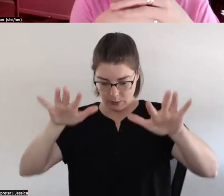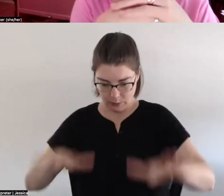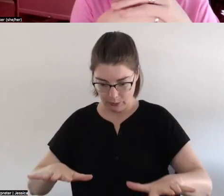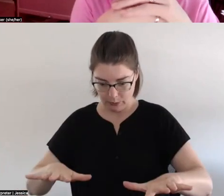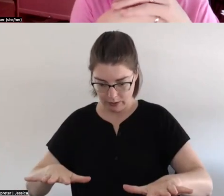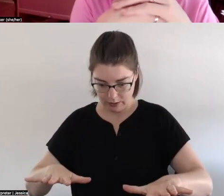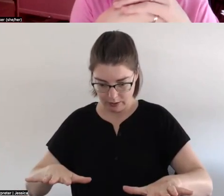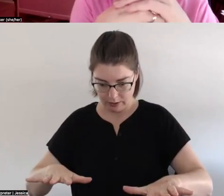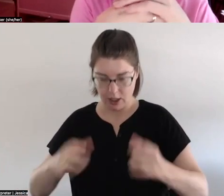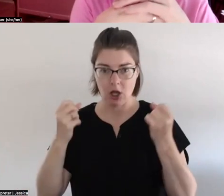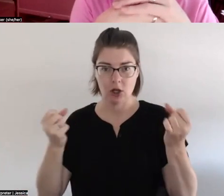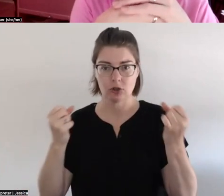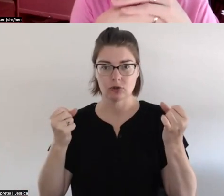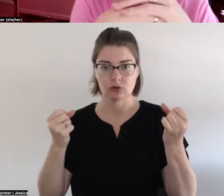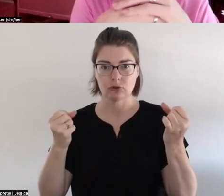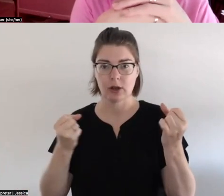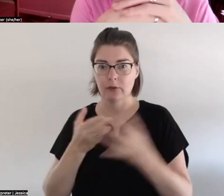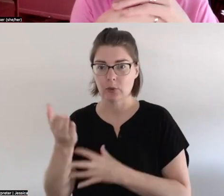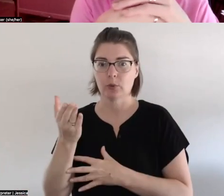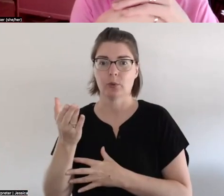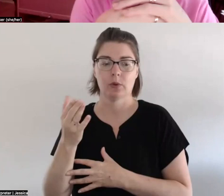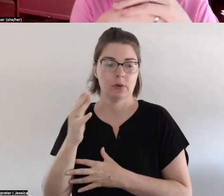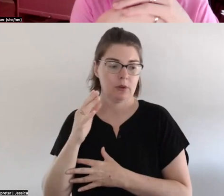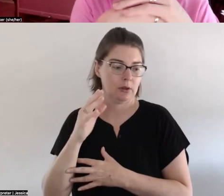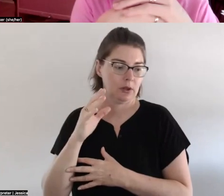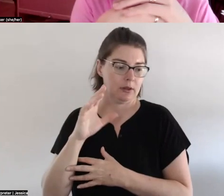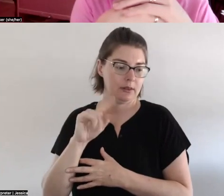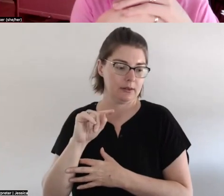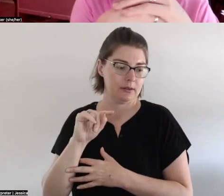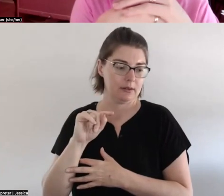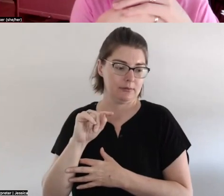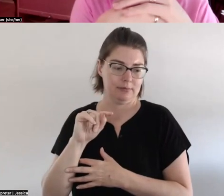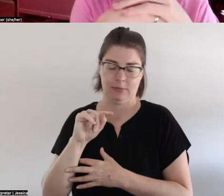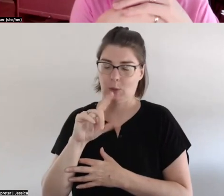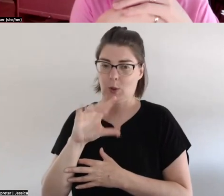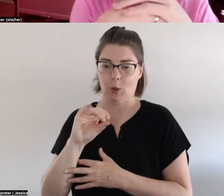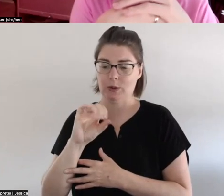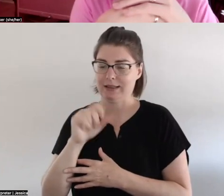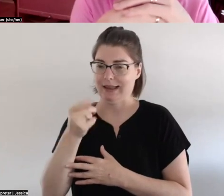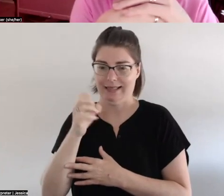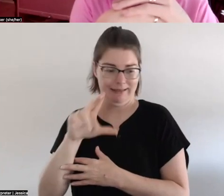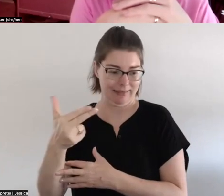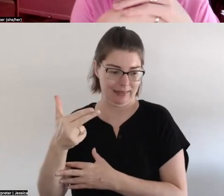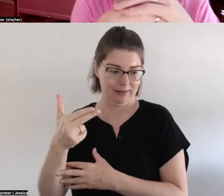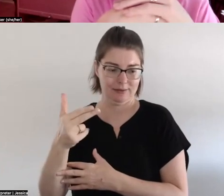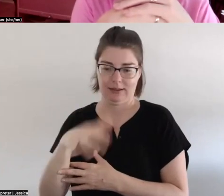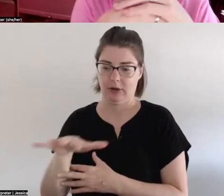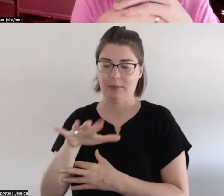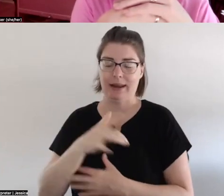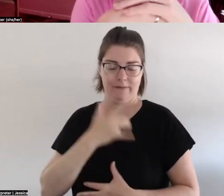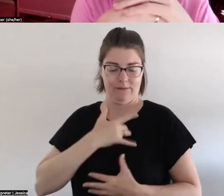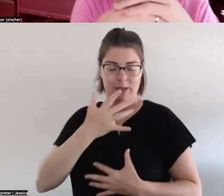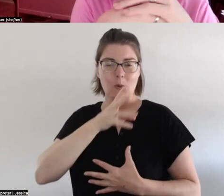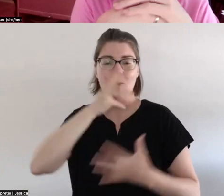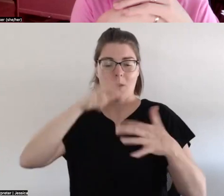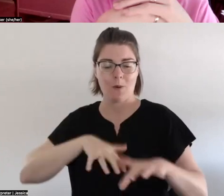drive over burrard inlet coast salish territory and i just feel that ocean every time